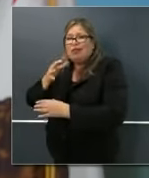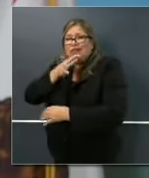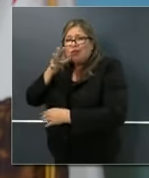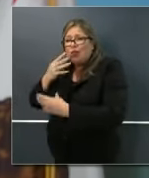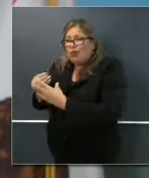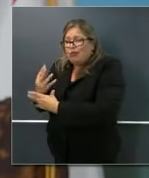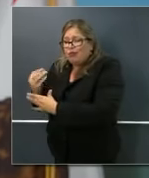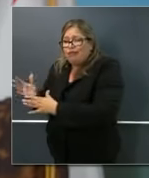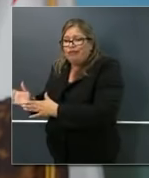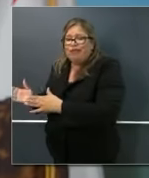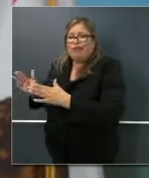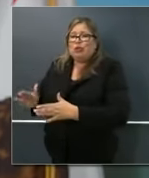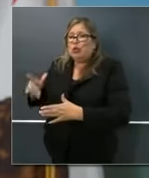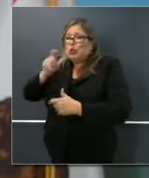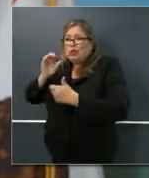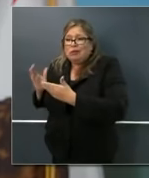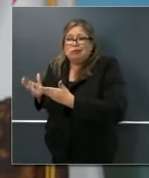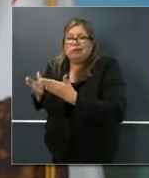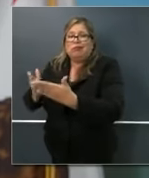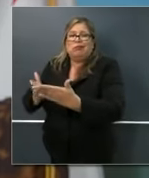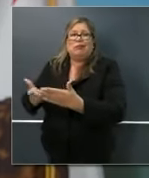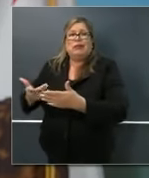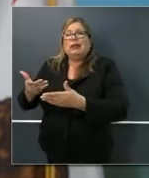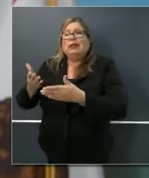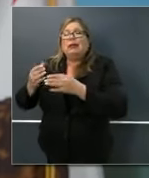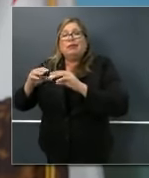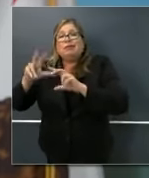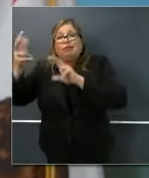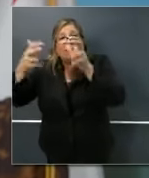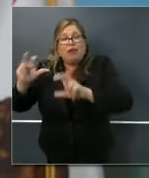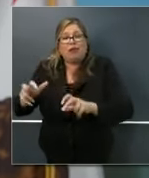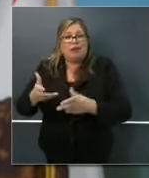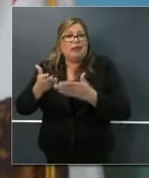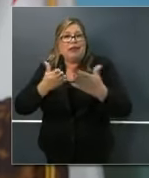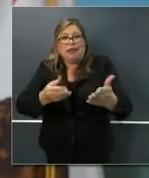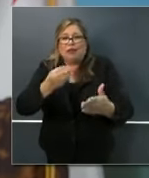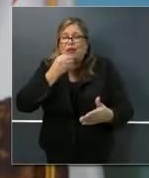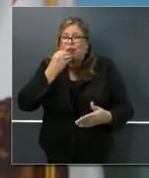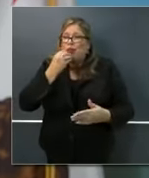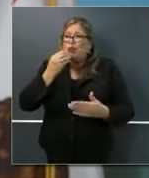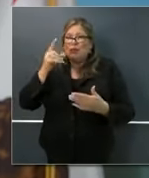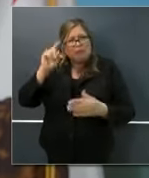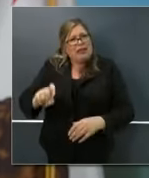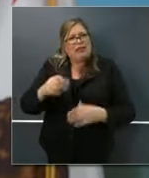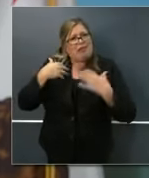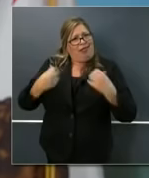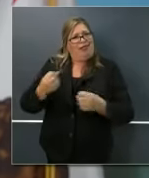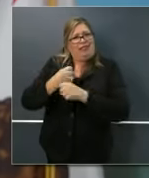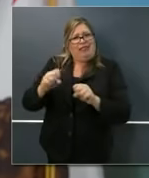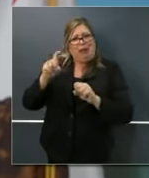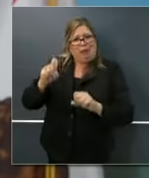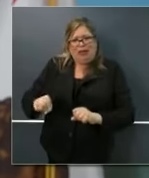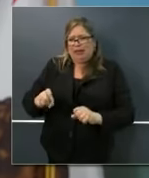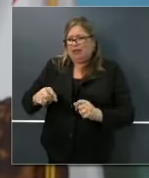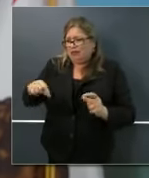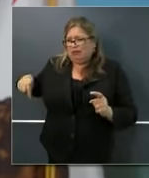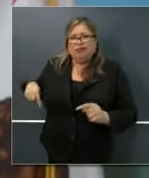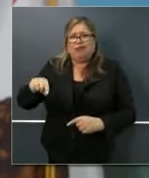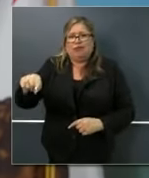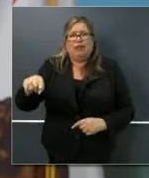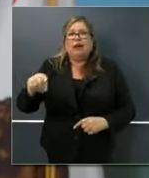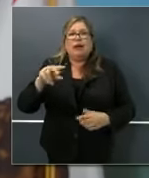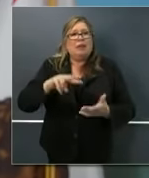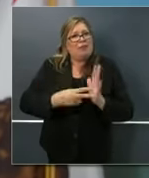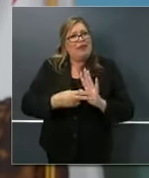food and serving the food, all of us would prefer they're safe and healthy as well. So it's in all of our interests that we prioritize the